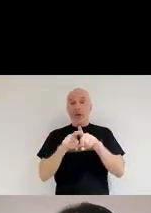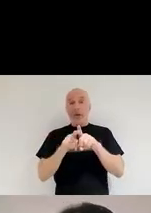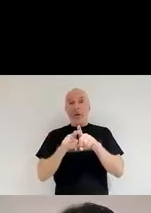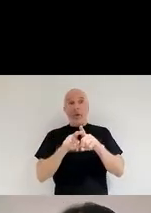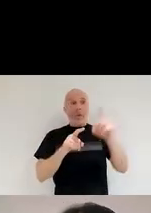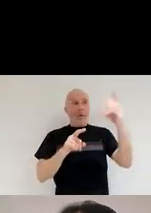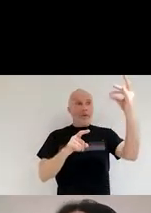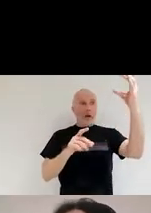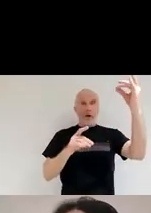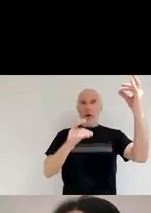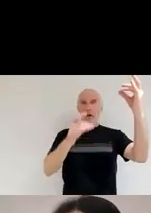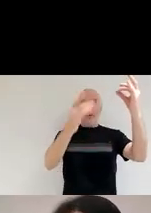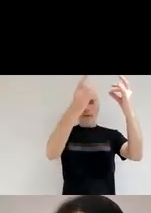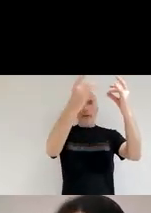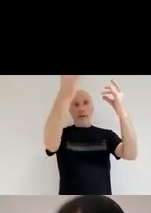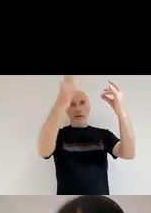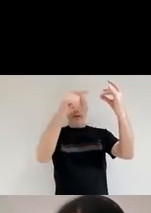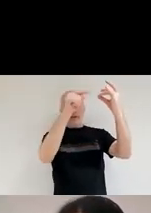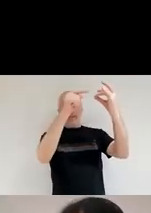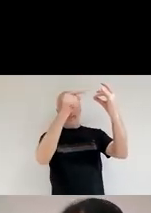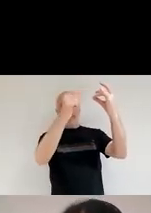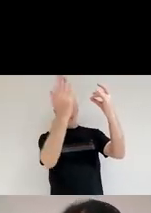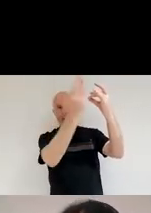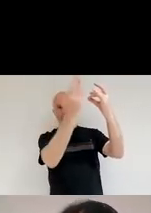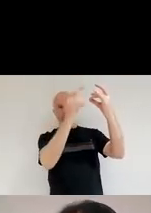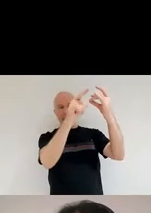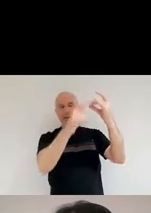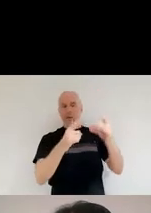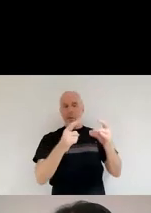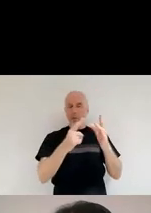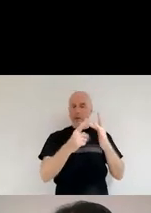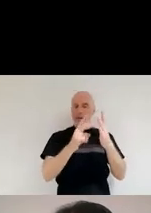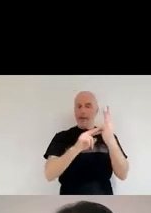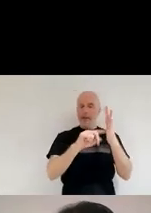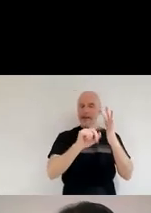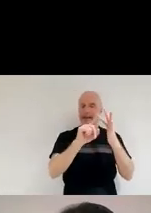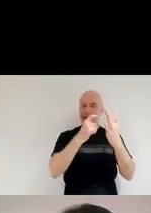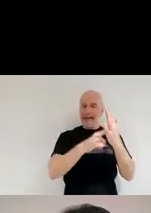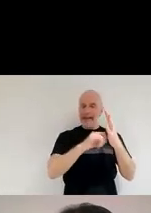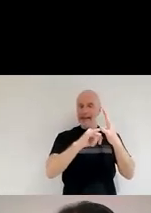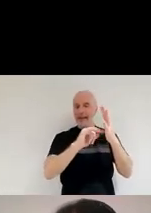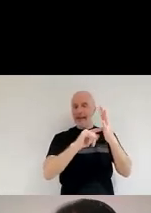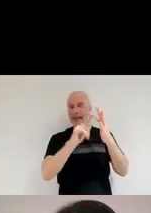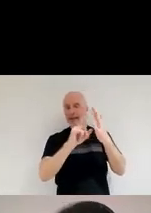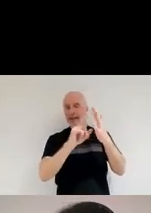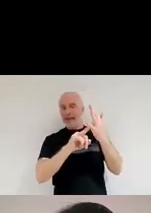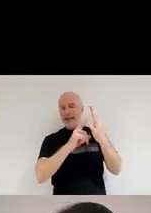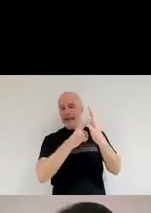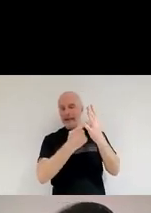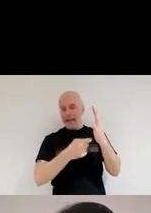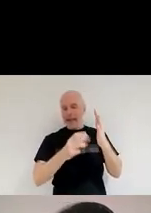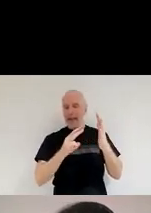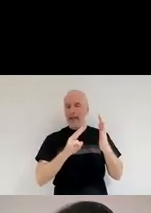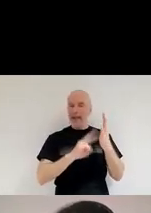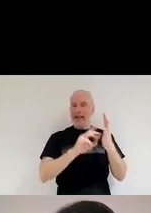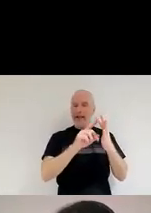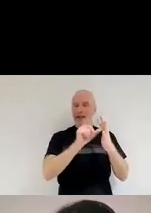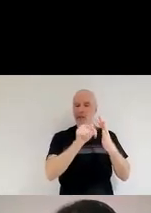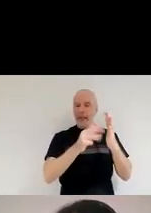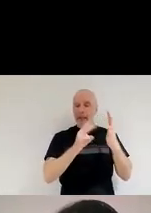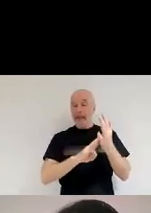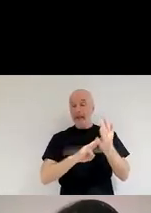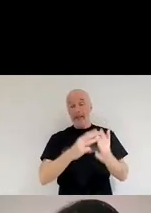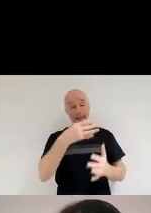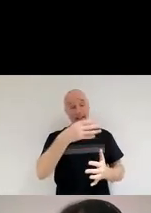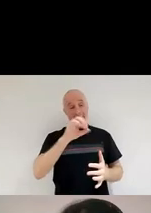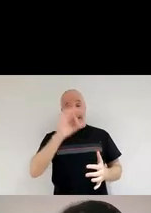it's what we call the interstellar medium. And in the interstellar medium, 99% of this interstellar medium is